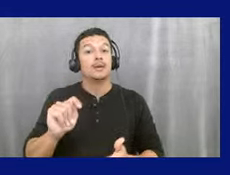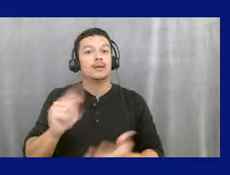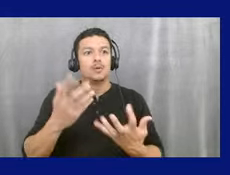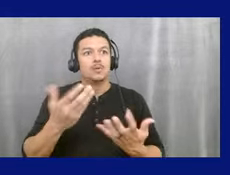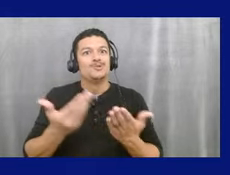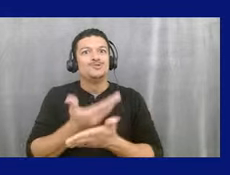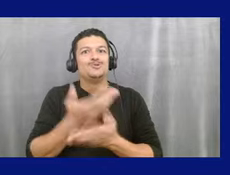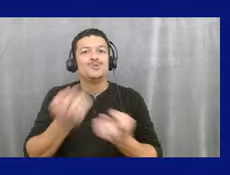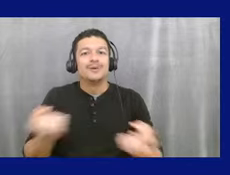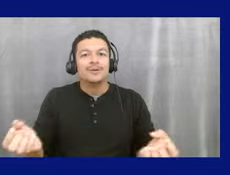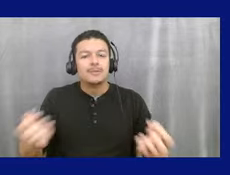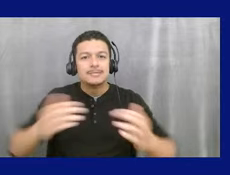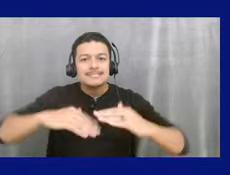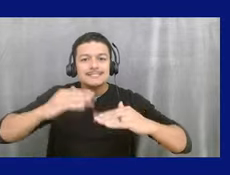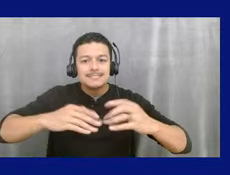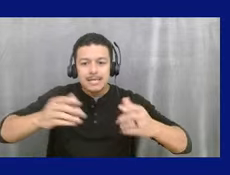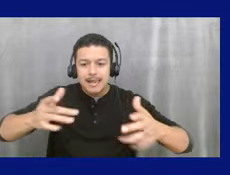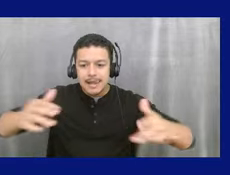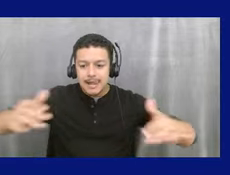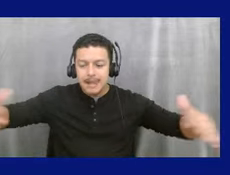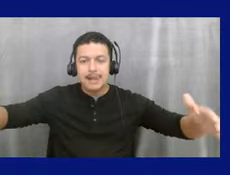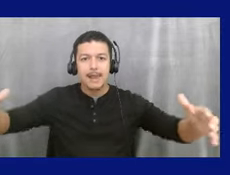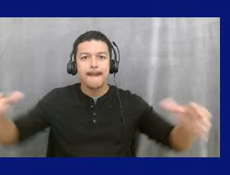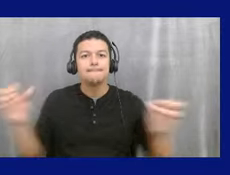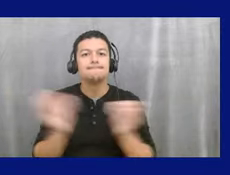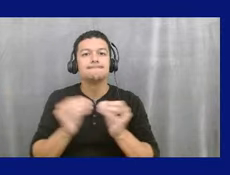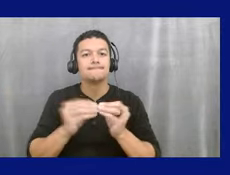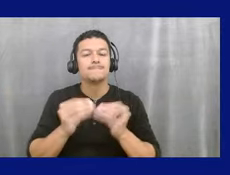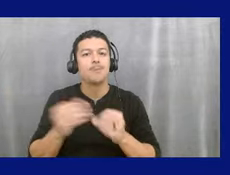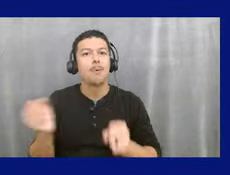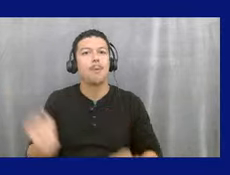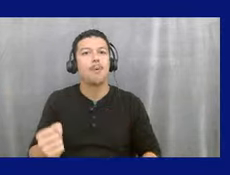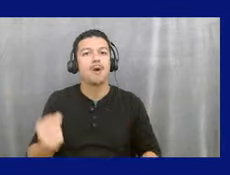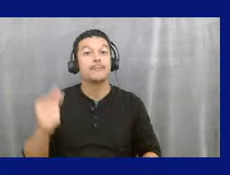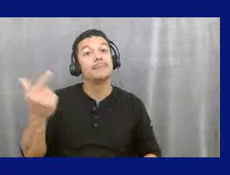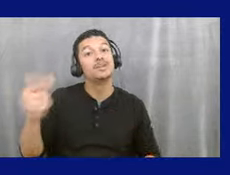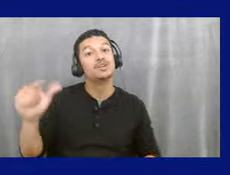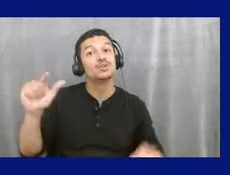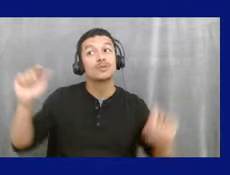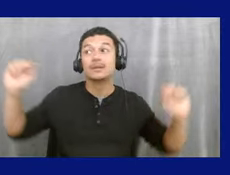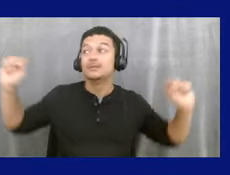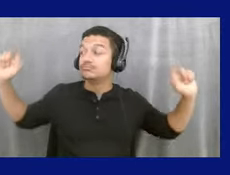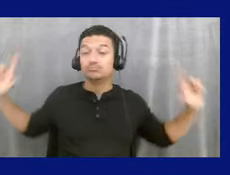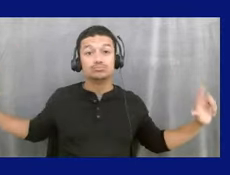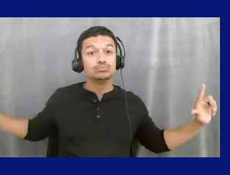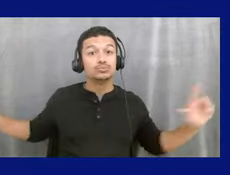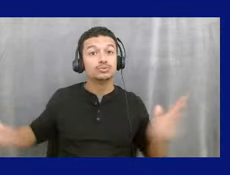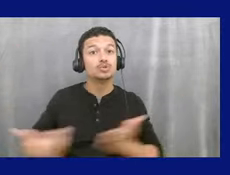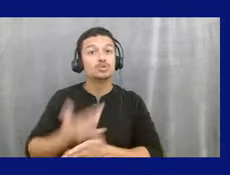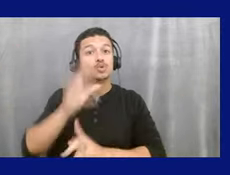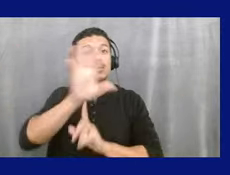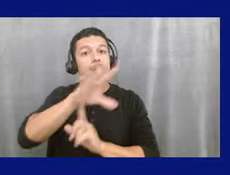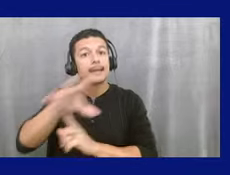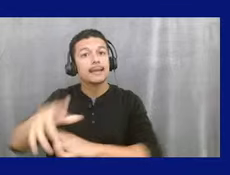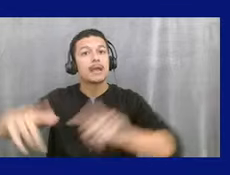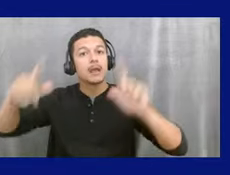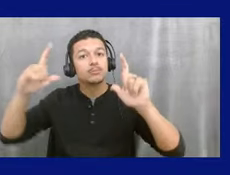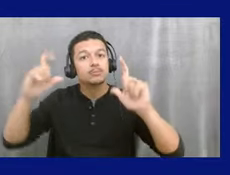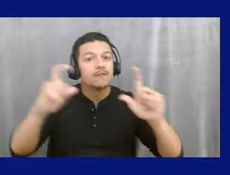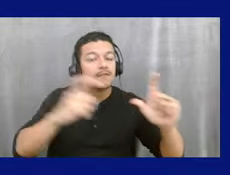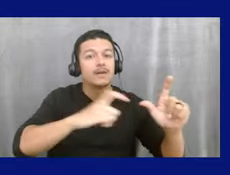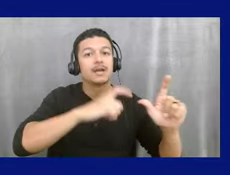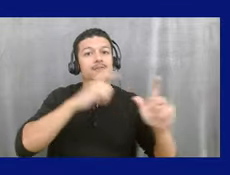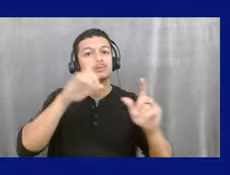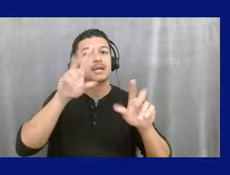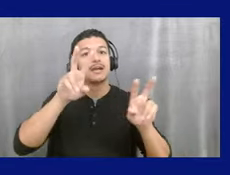the space and make it more robust. Um, to add a green screen, new cameras for photography, videography, um, things like that.